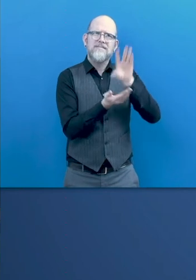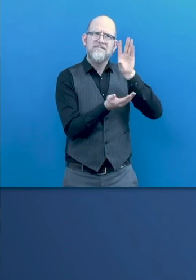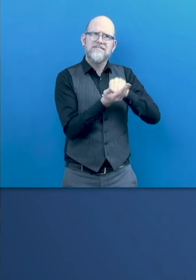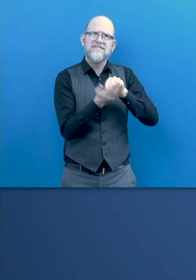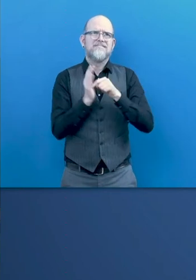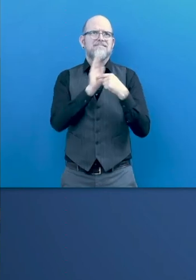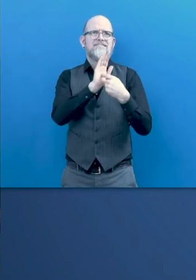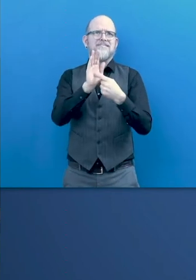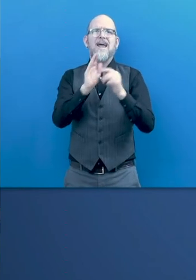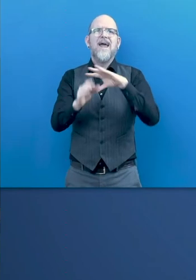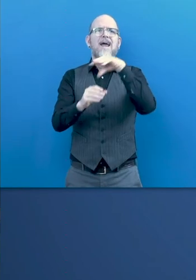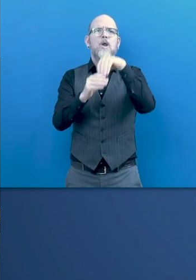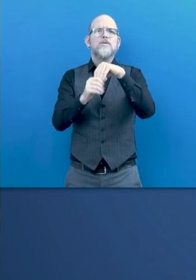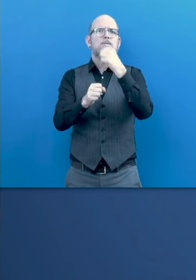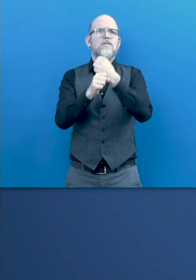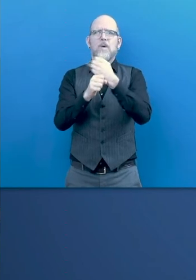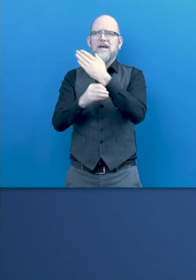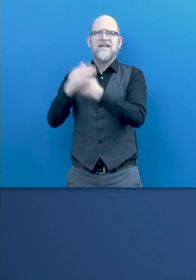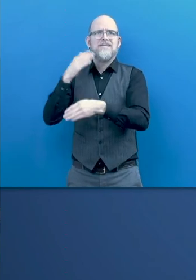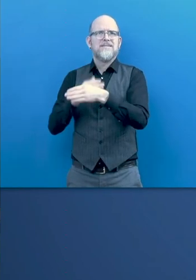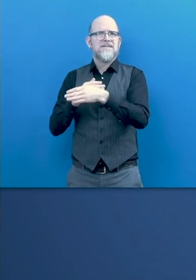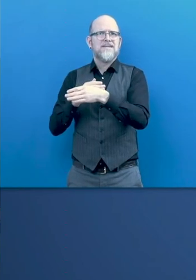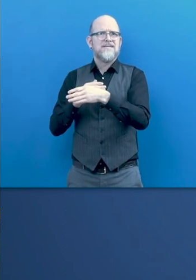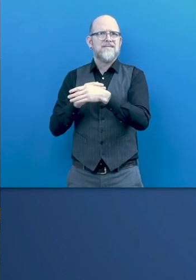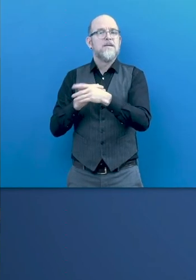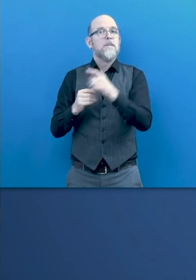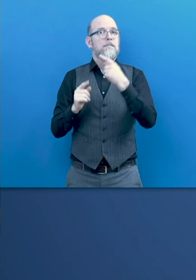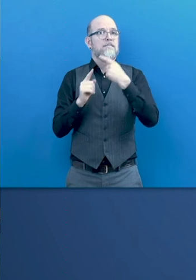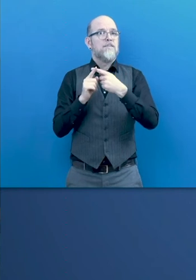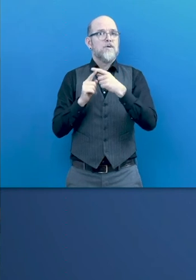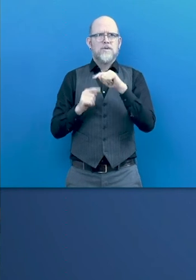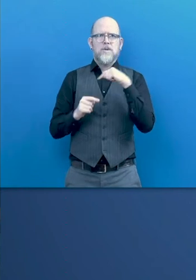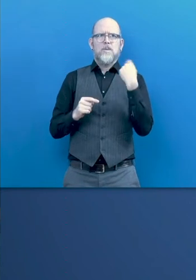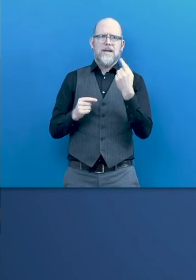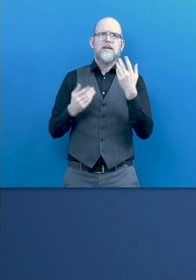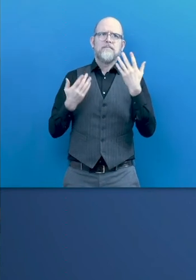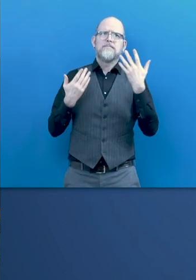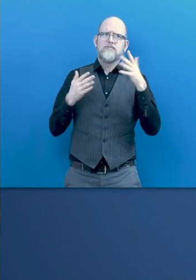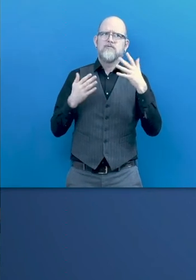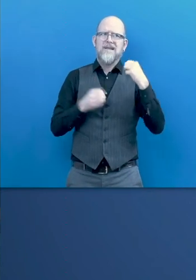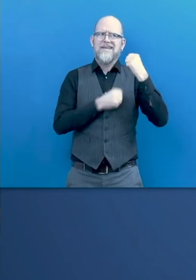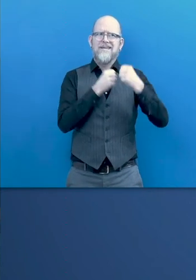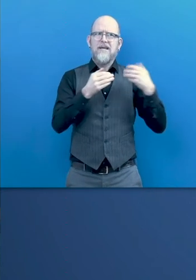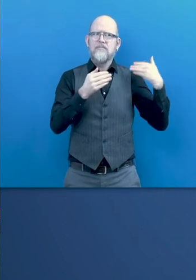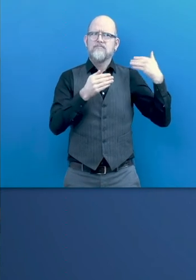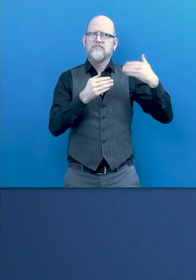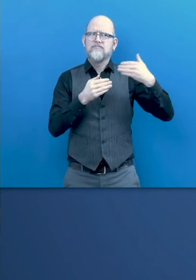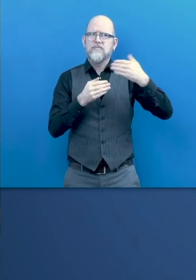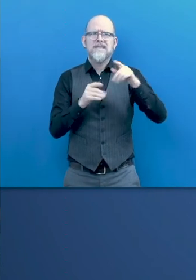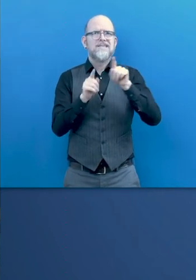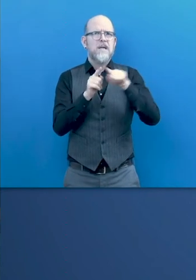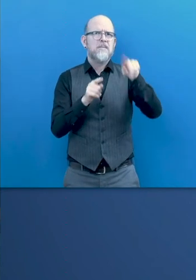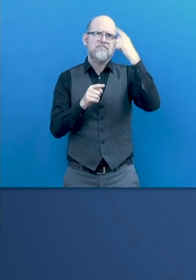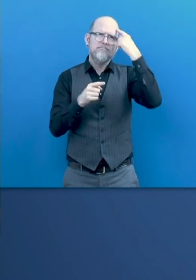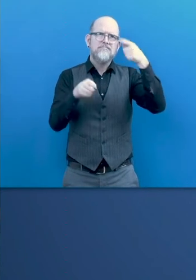we will all agree that throughout these years, we have experienced a